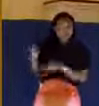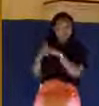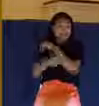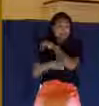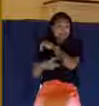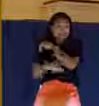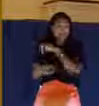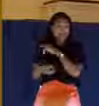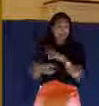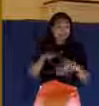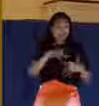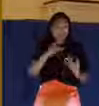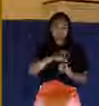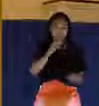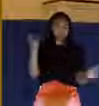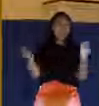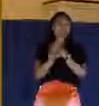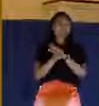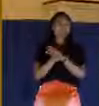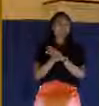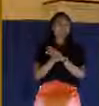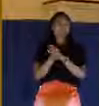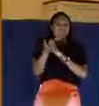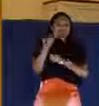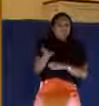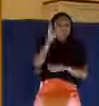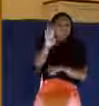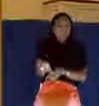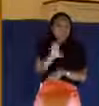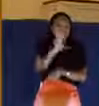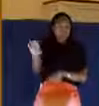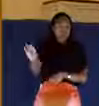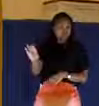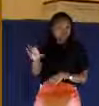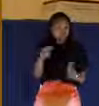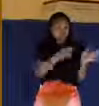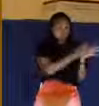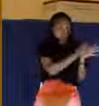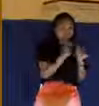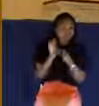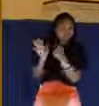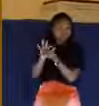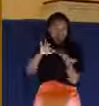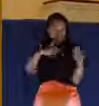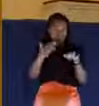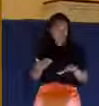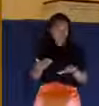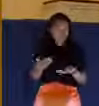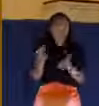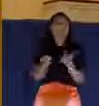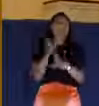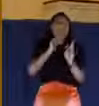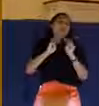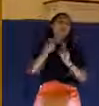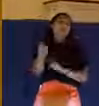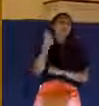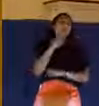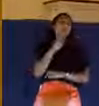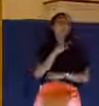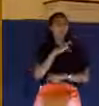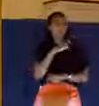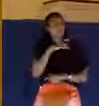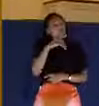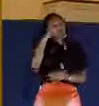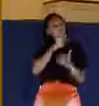right there at the cross, right there when he's dying. Sometimes people ask me, do you believe in deathbed conversion? Well, we have an